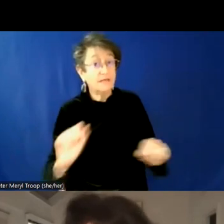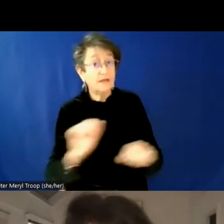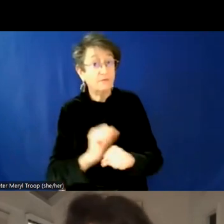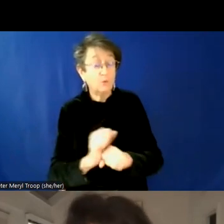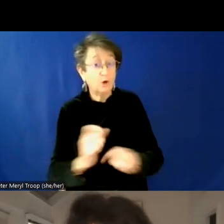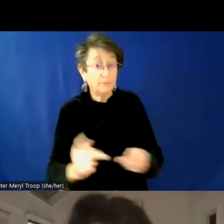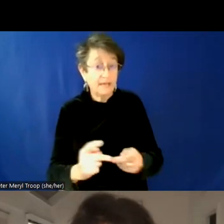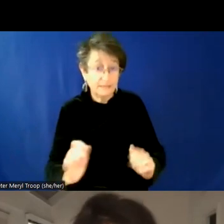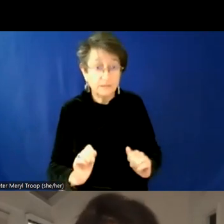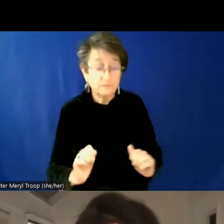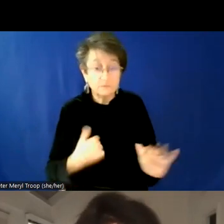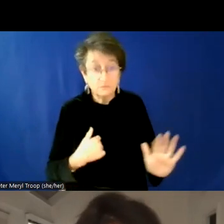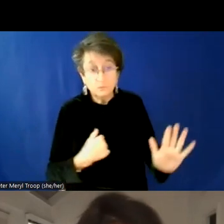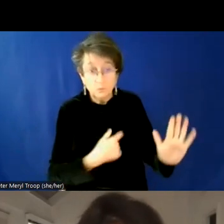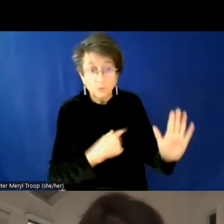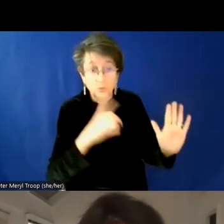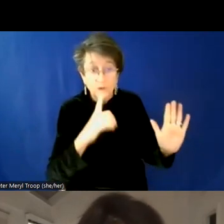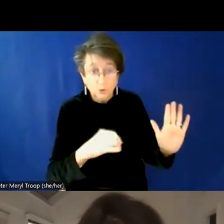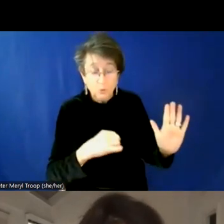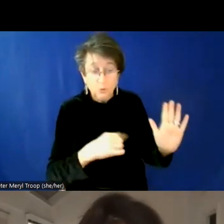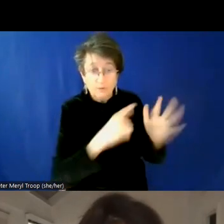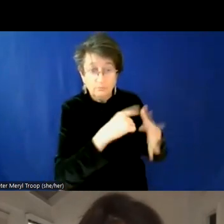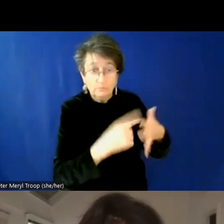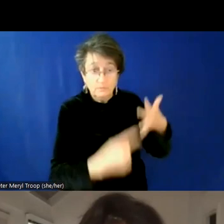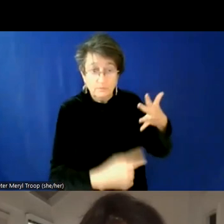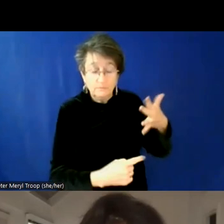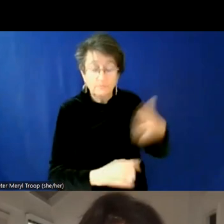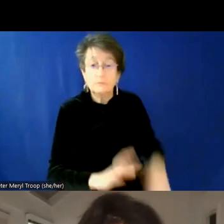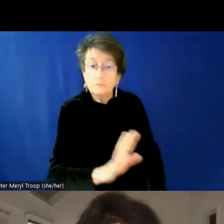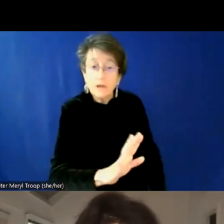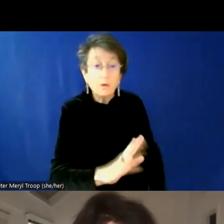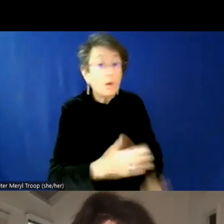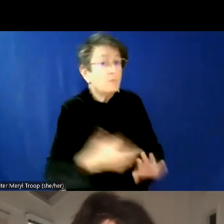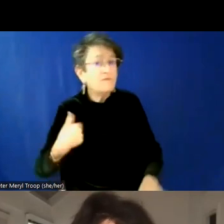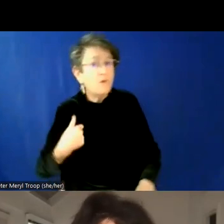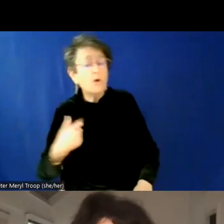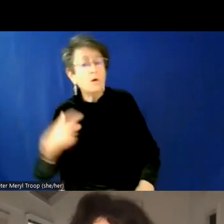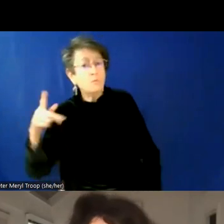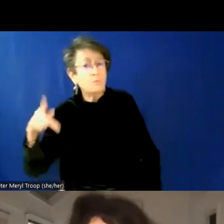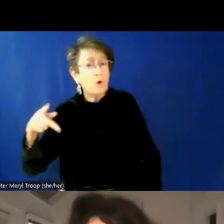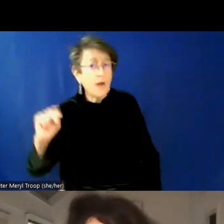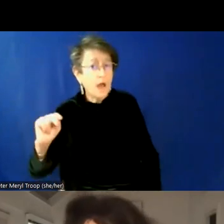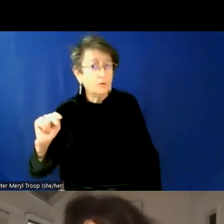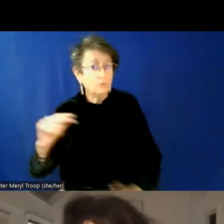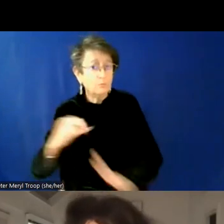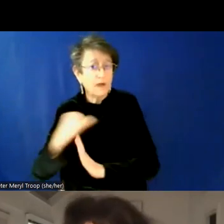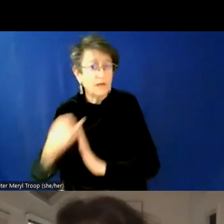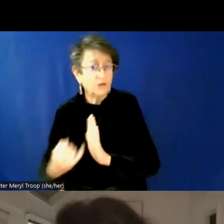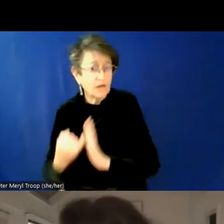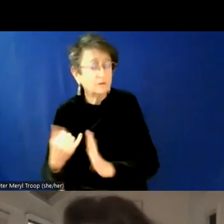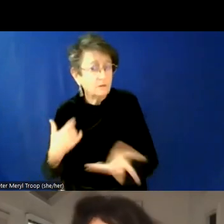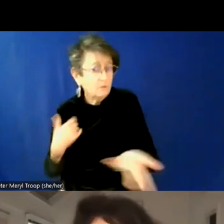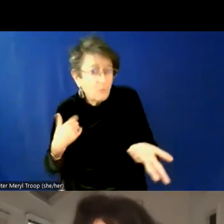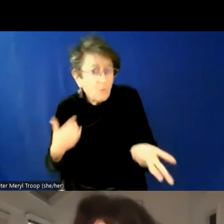tangential to this, and this is before we rolled out pronouns. Um, you know, there are questions and concerns about what happens,